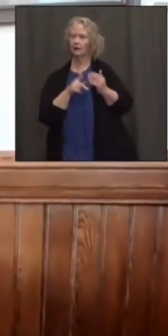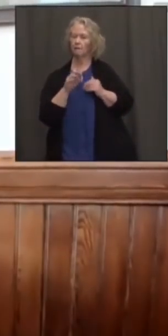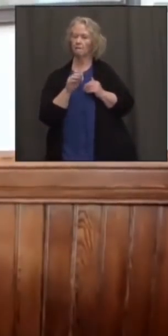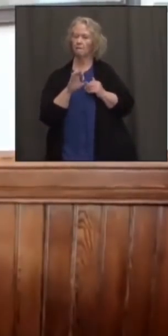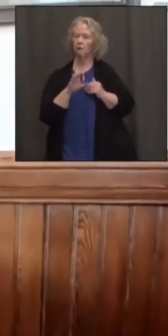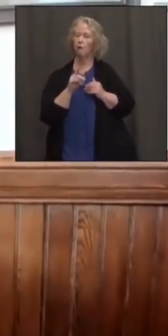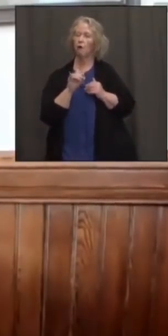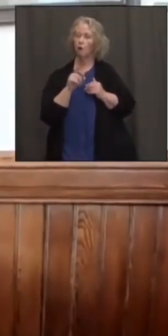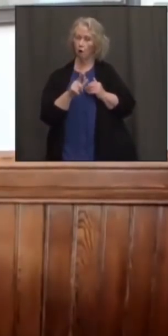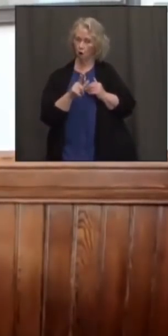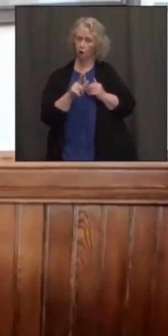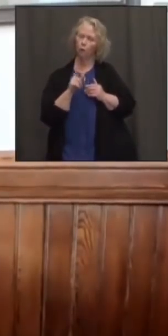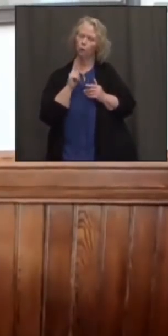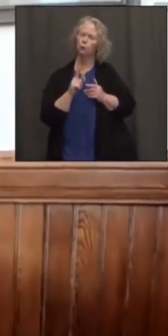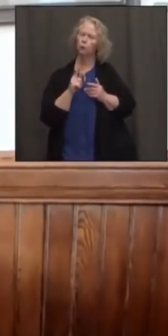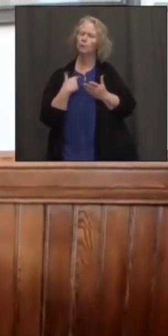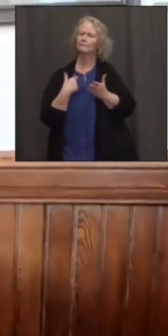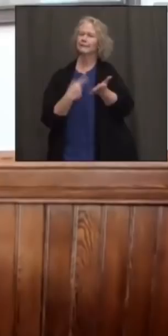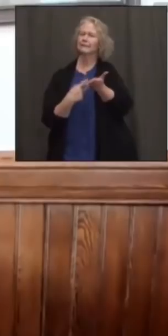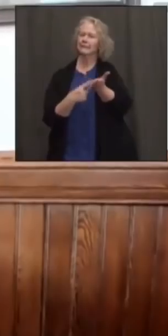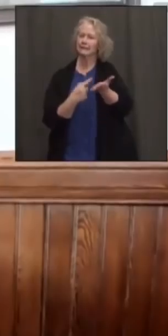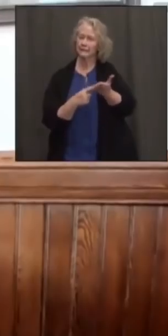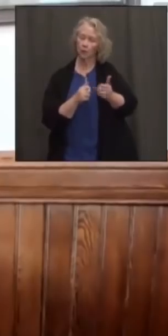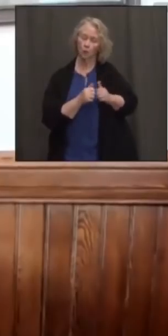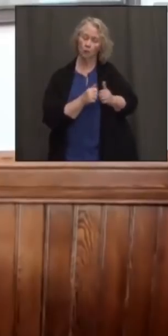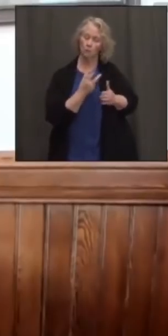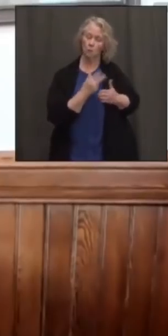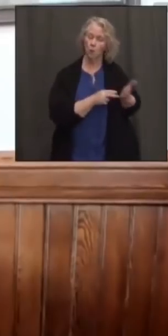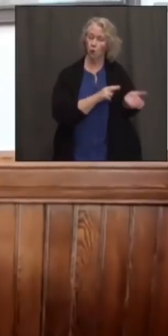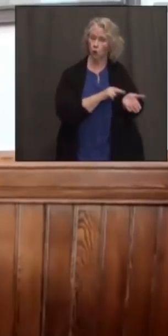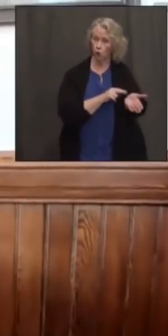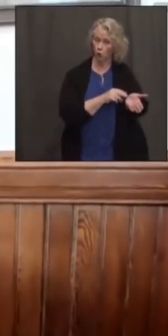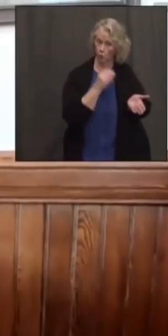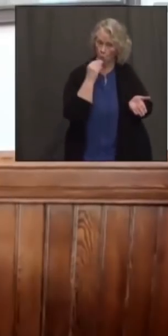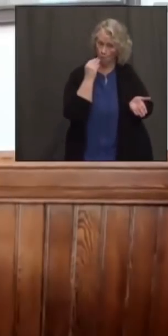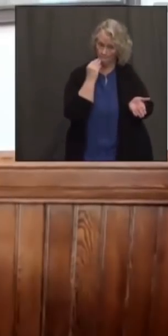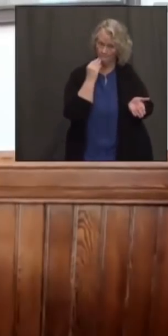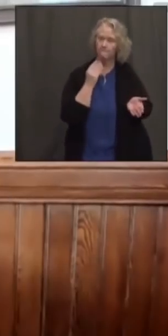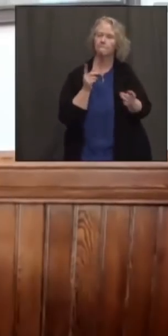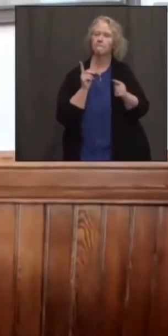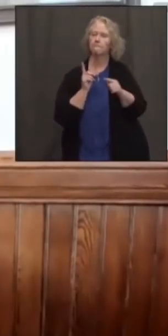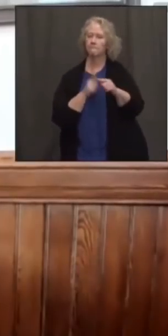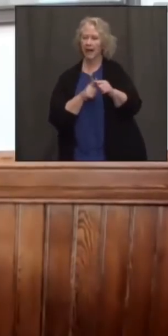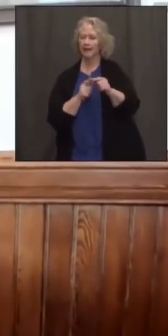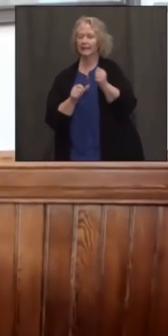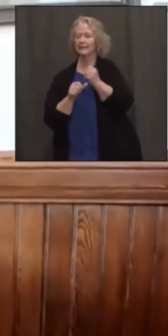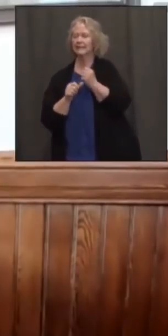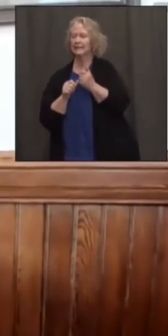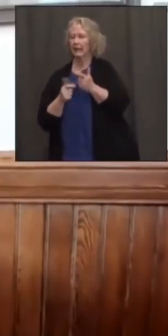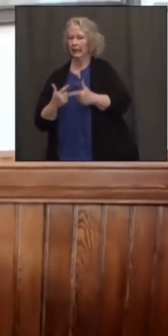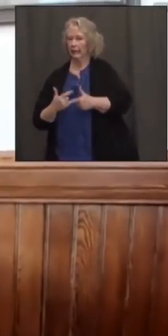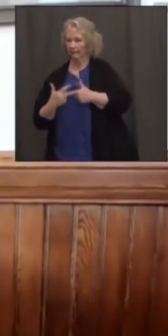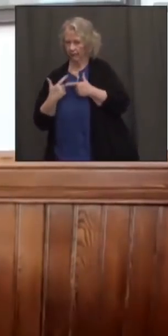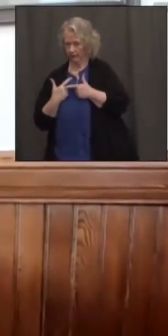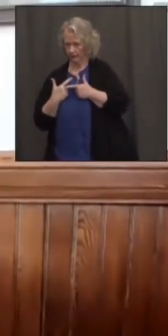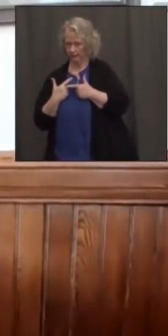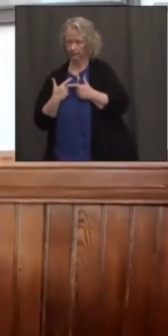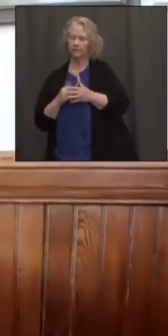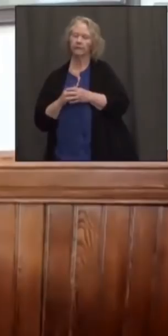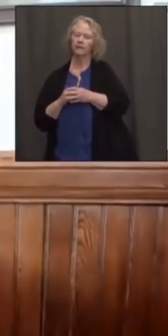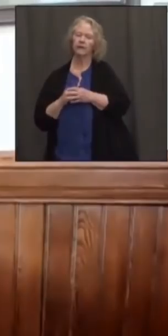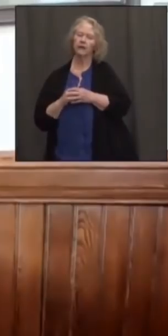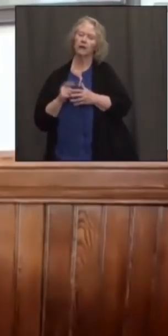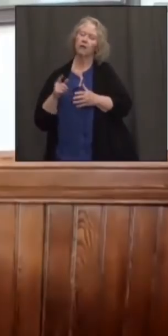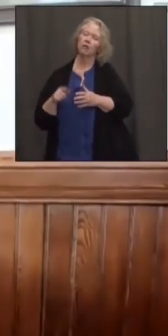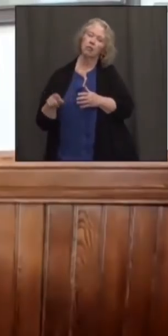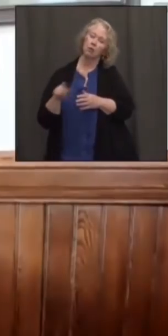to lead discussions when it comes to both the nursing home situation as well as the assisted living situation where the